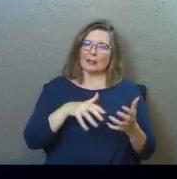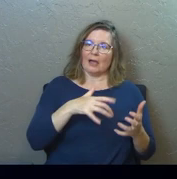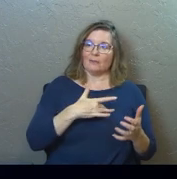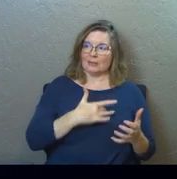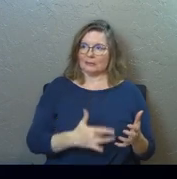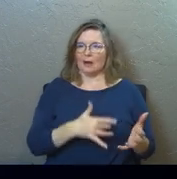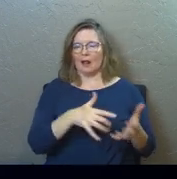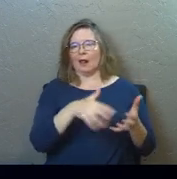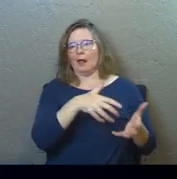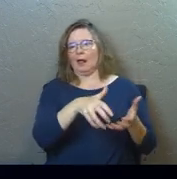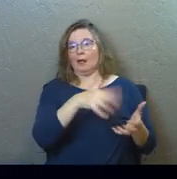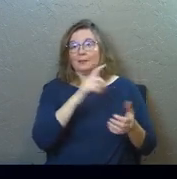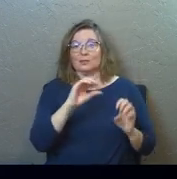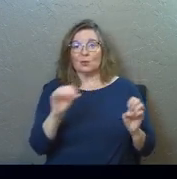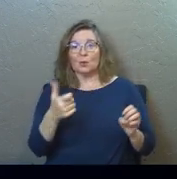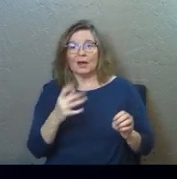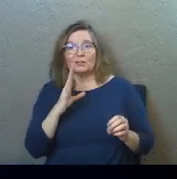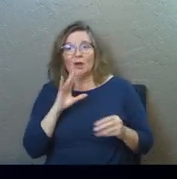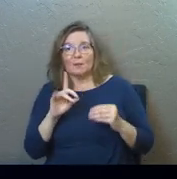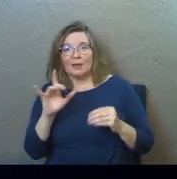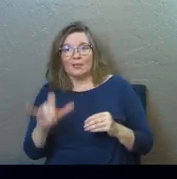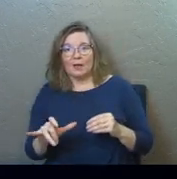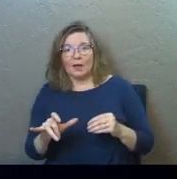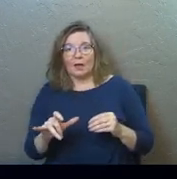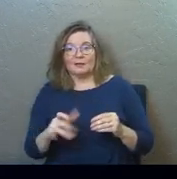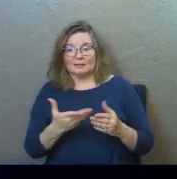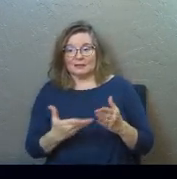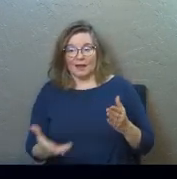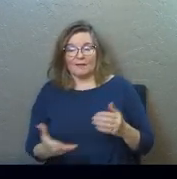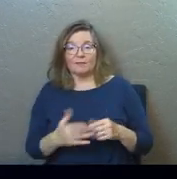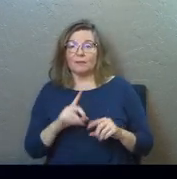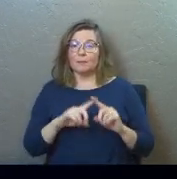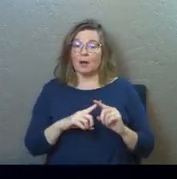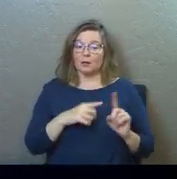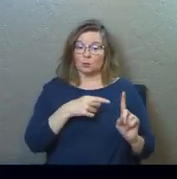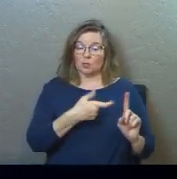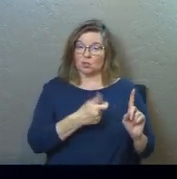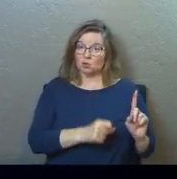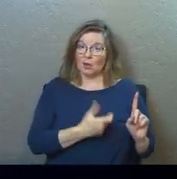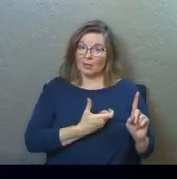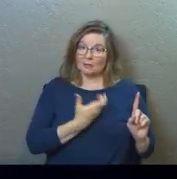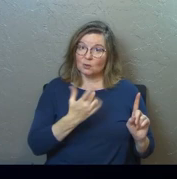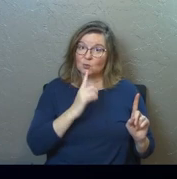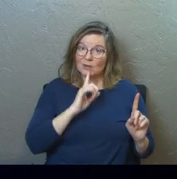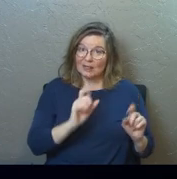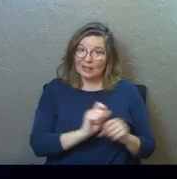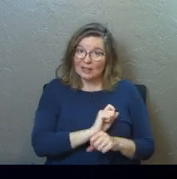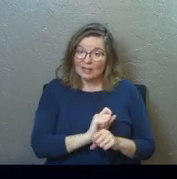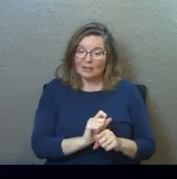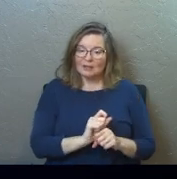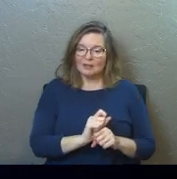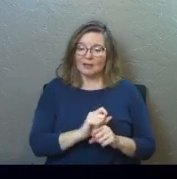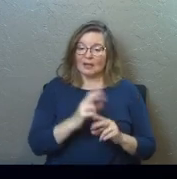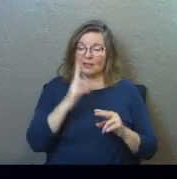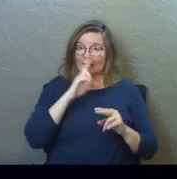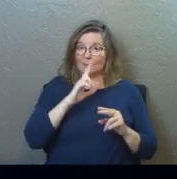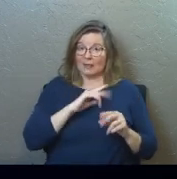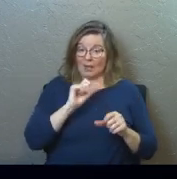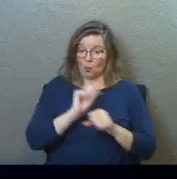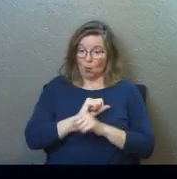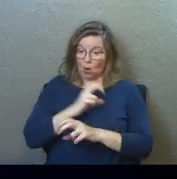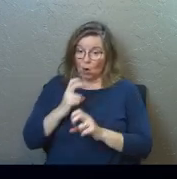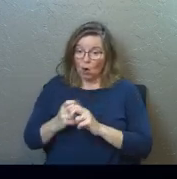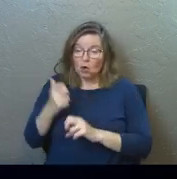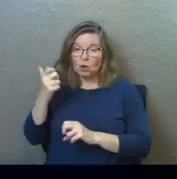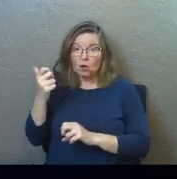laugh. People will laugh because no one else talks about that stuff. But what she was trying to say really was the comedians that